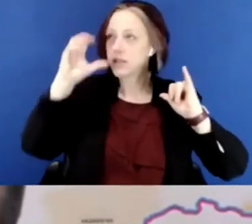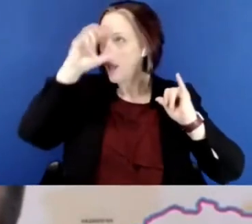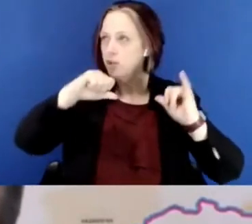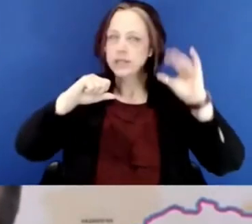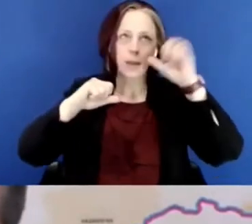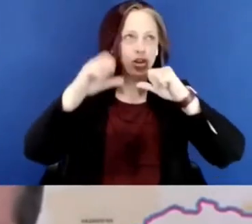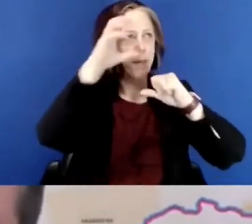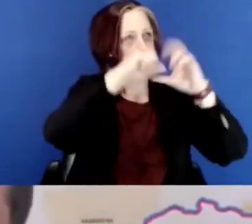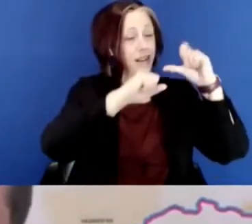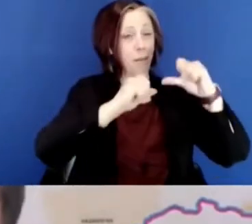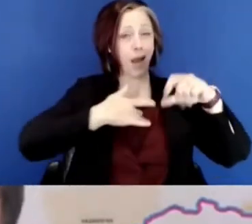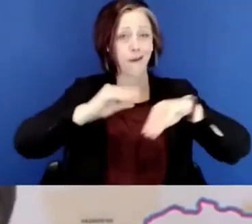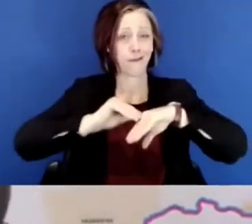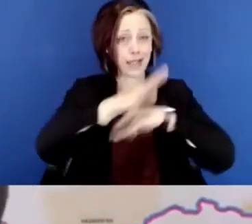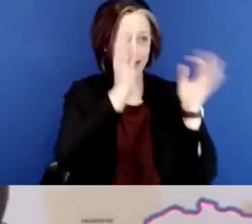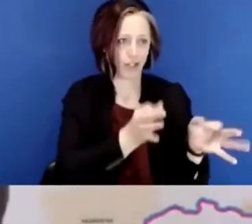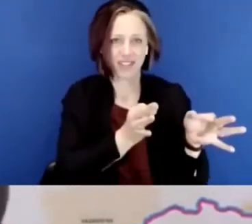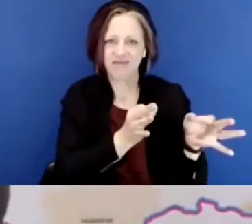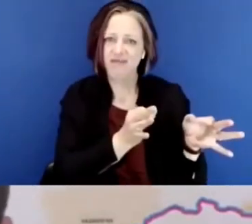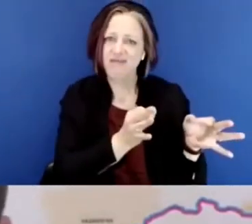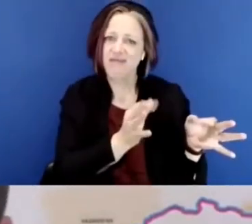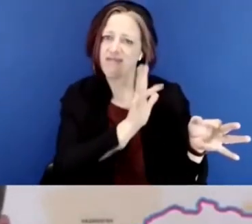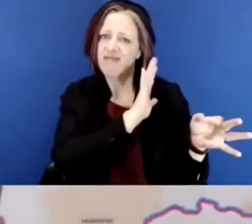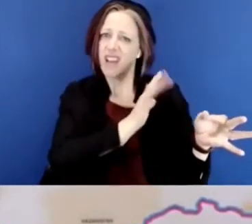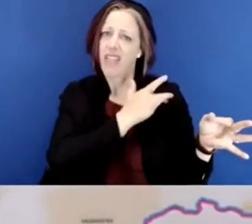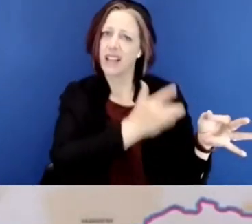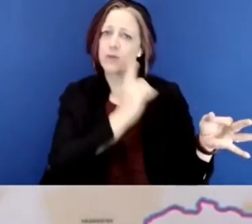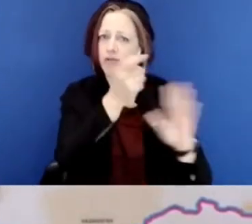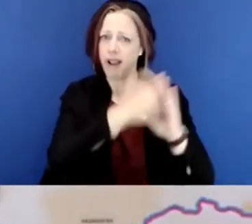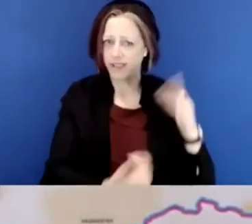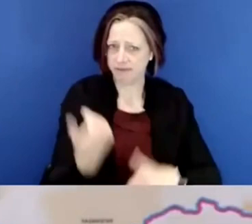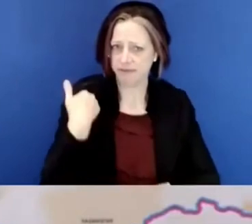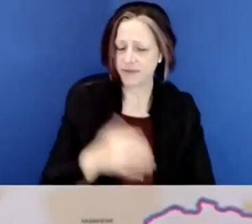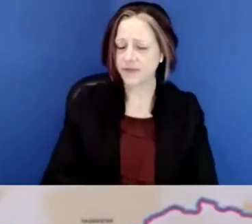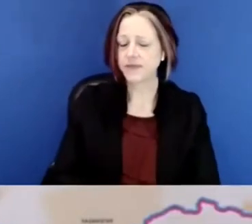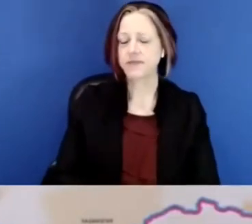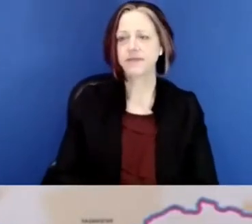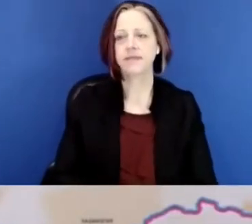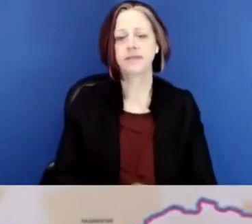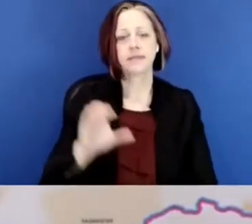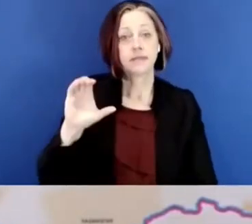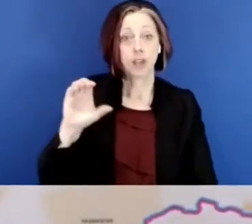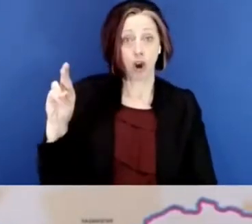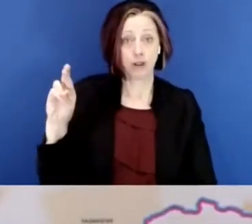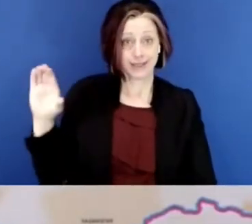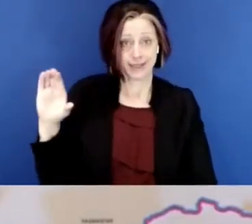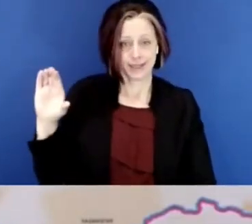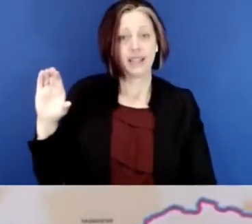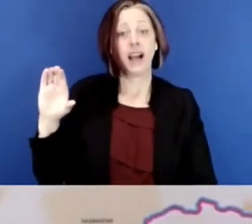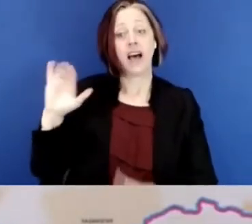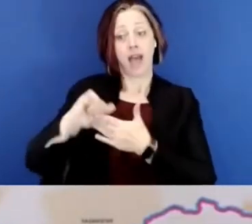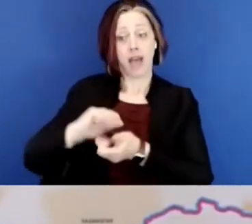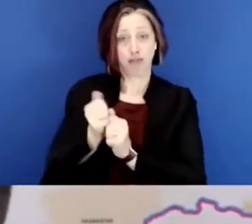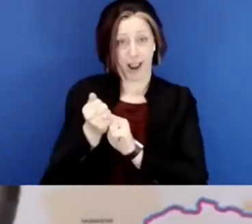assumptions that informed the decision-making at the time in which some things were, were, were drafted. Um, the